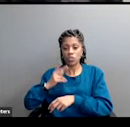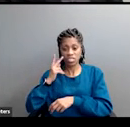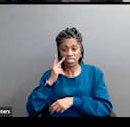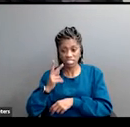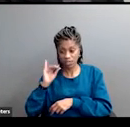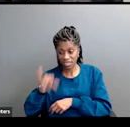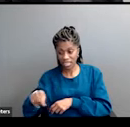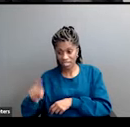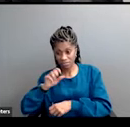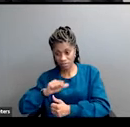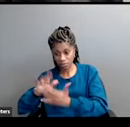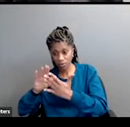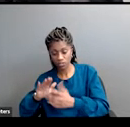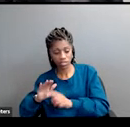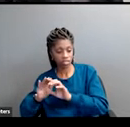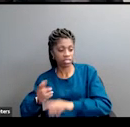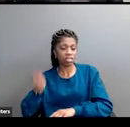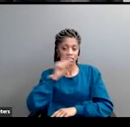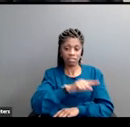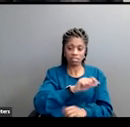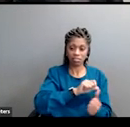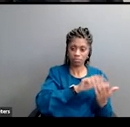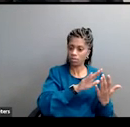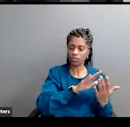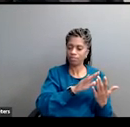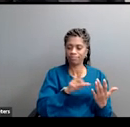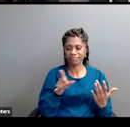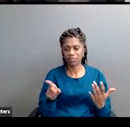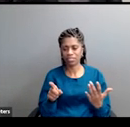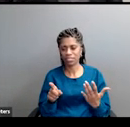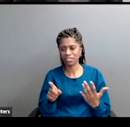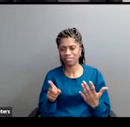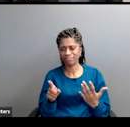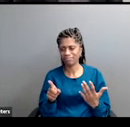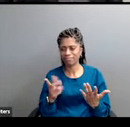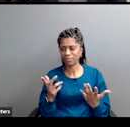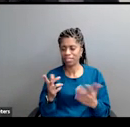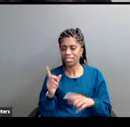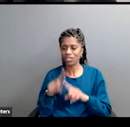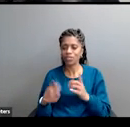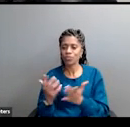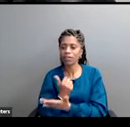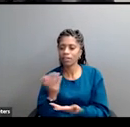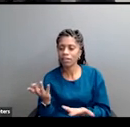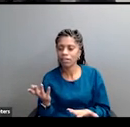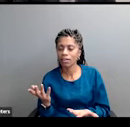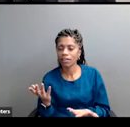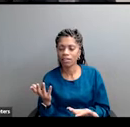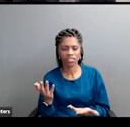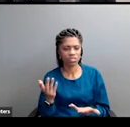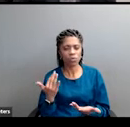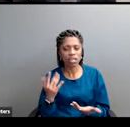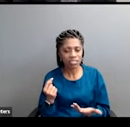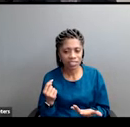lose and lose in a massive landslide. And yet, what the heck? Because this is the